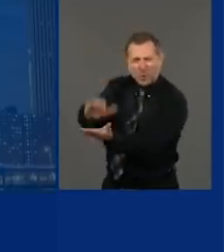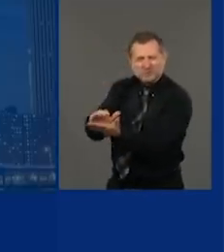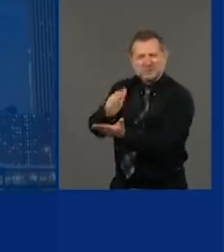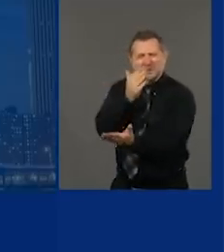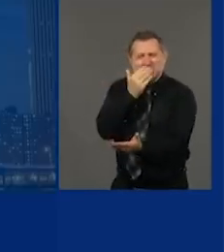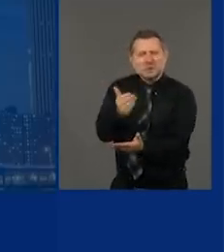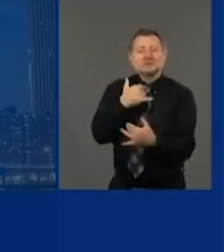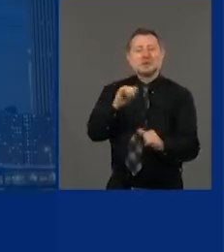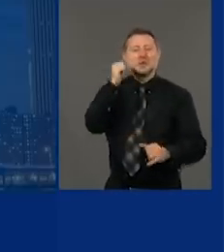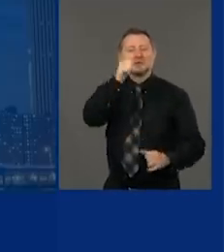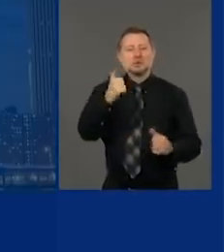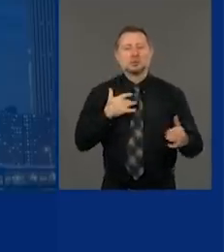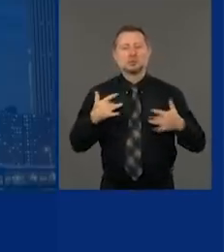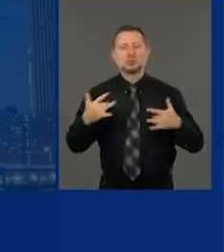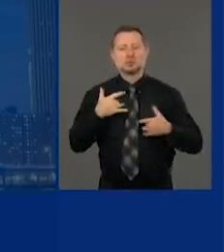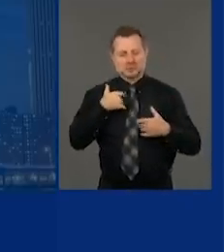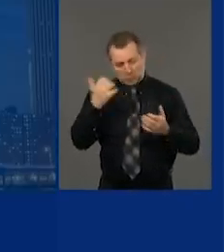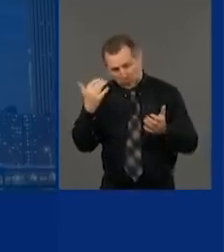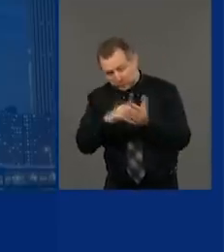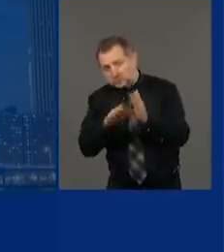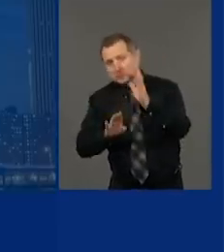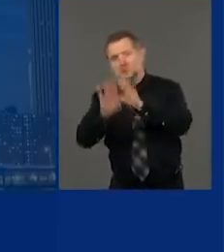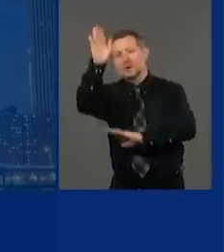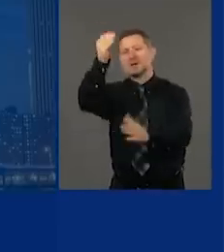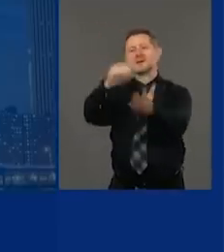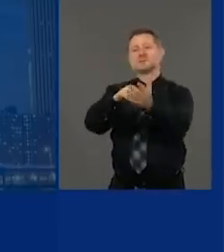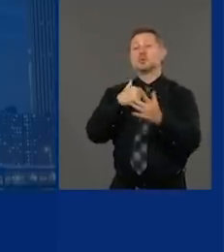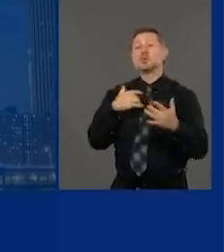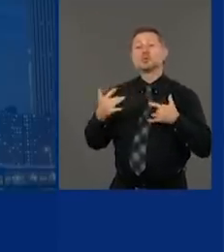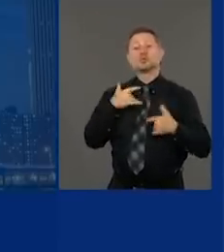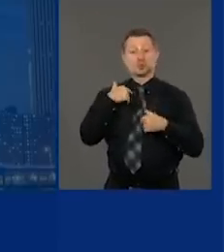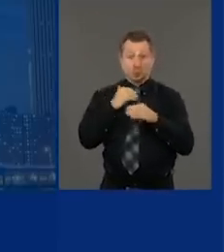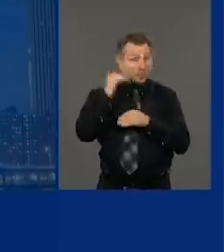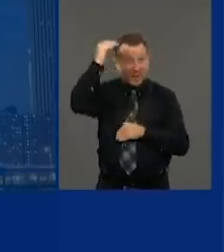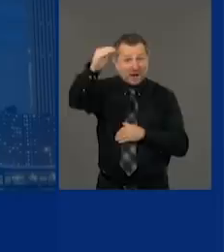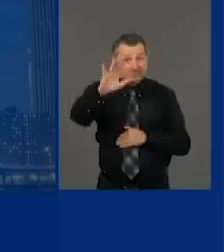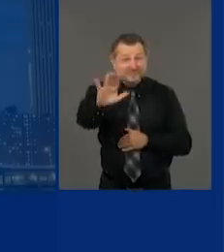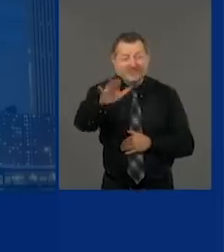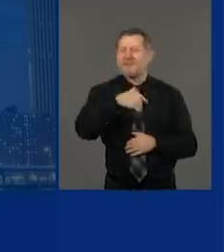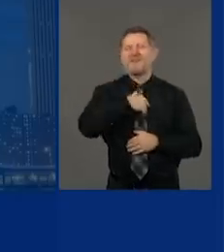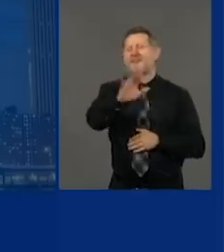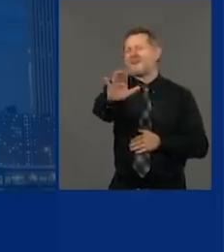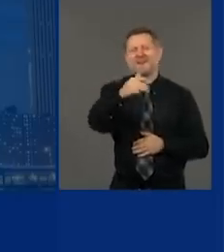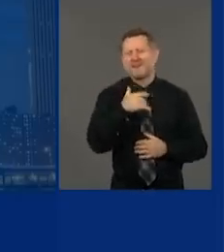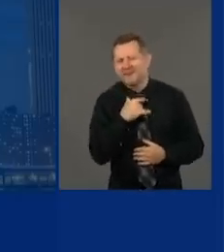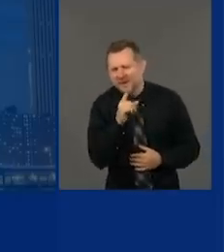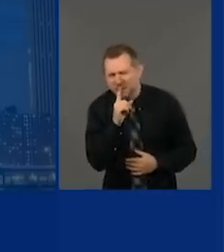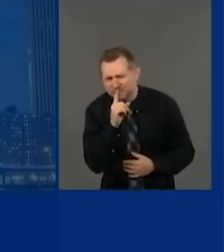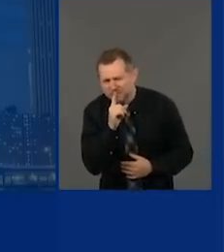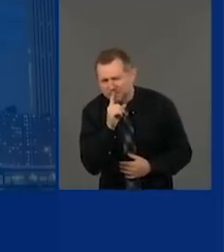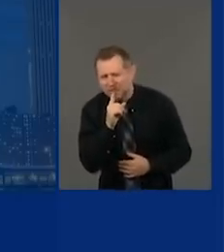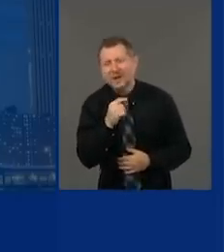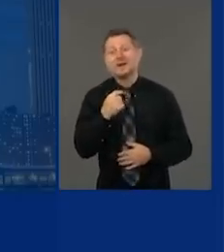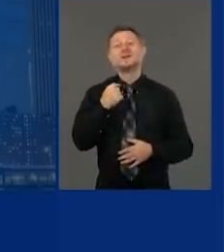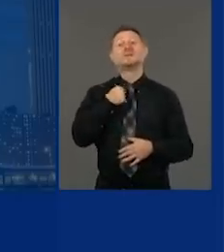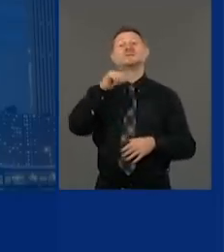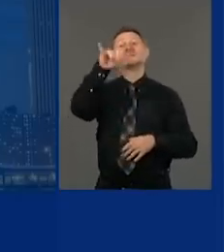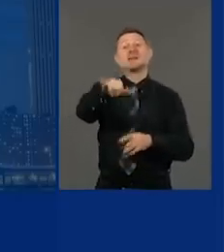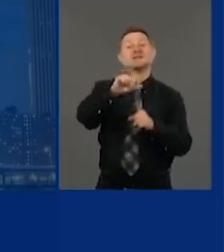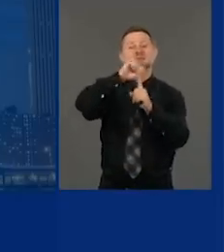Well, you just worry a lot. No, I'm not really a worrier by nature. The circumstances cause me to worry.